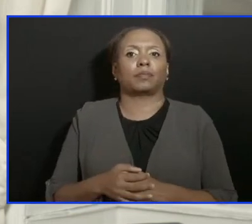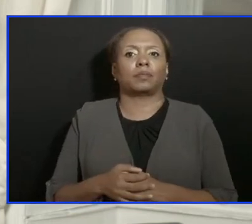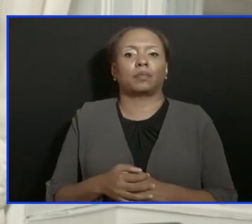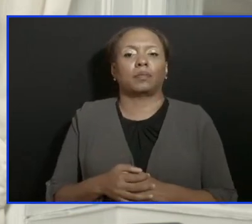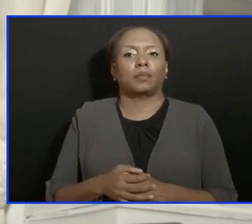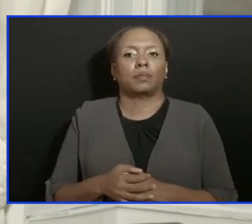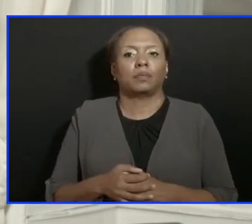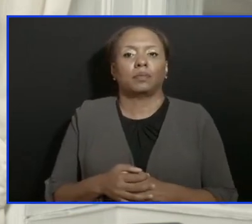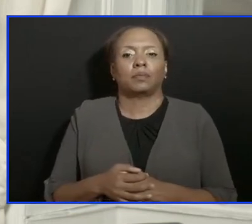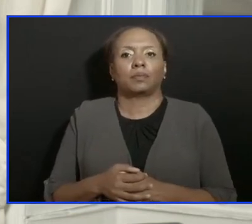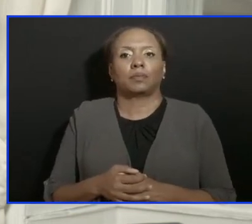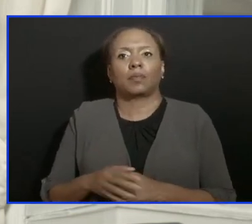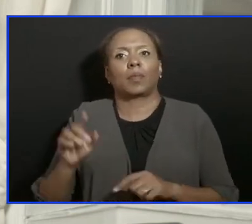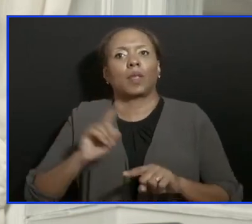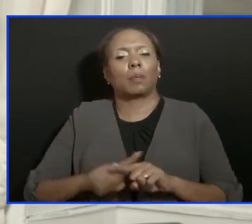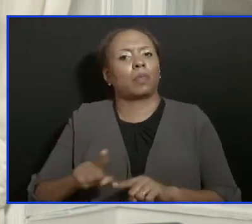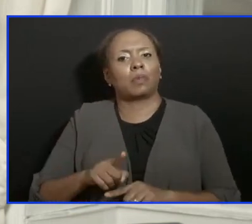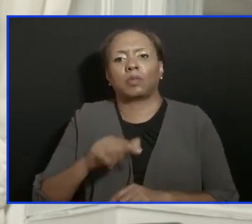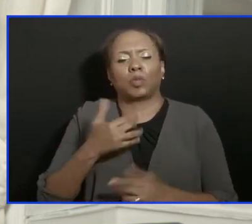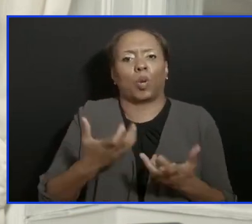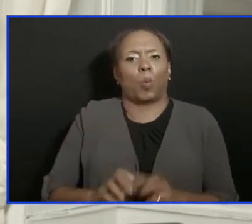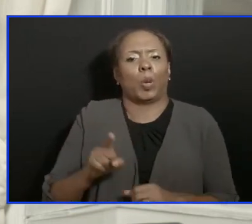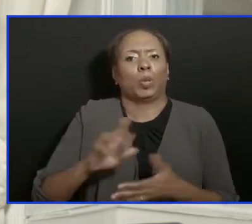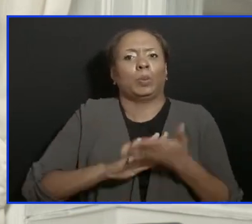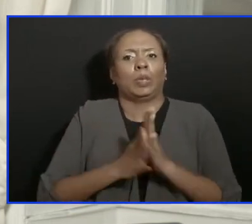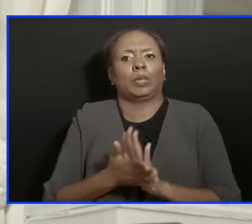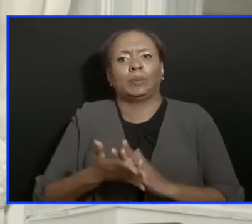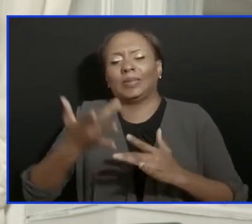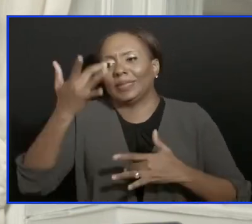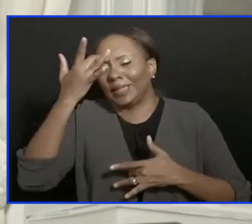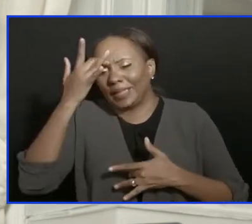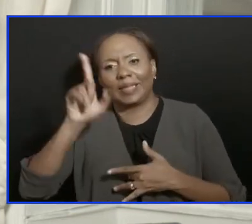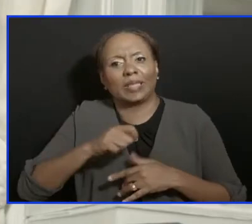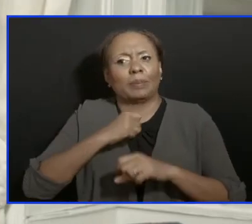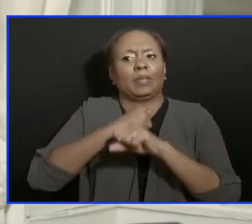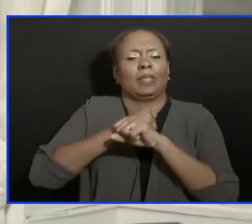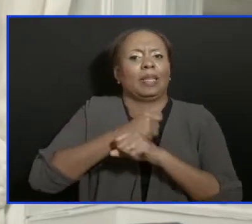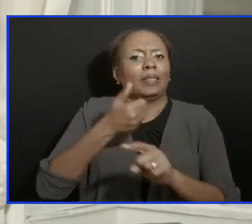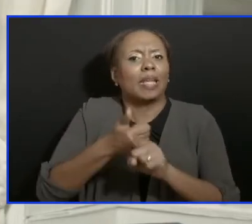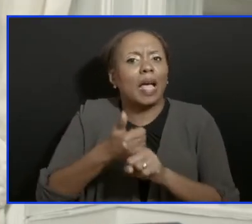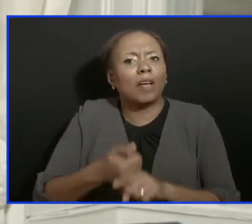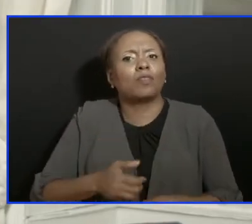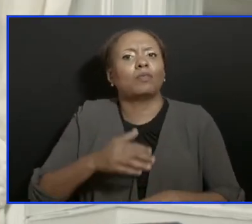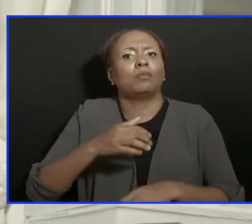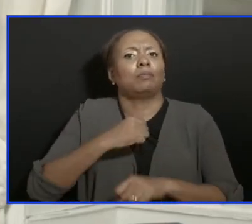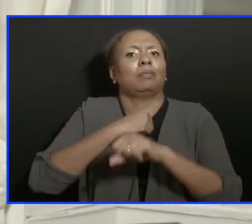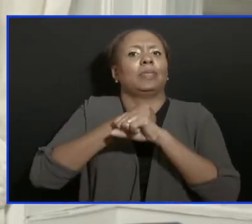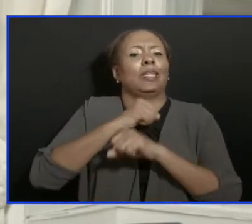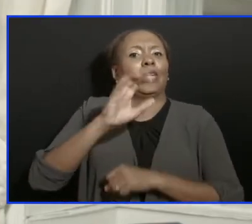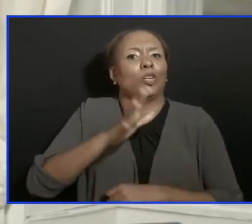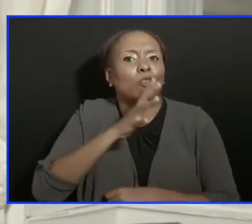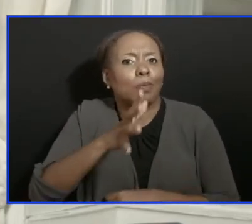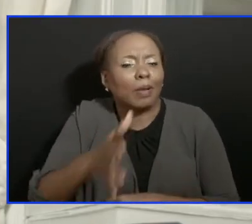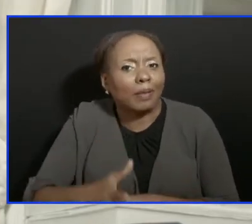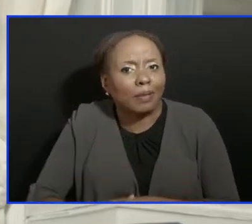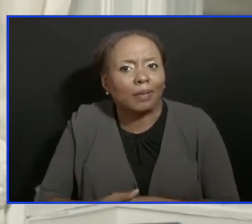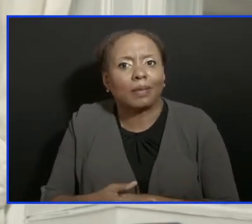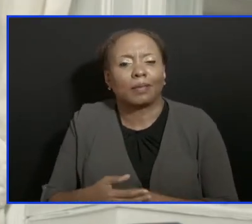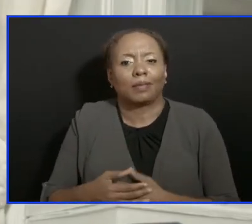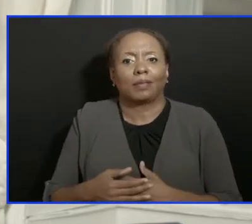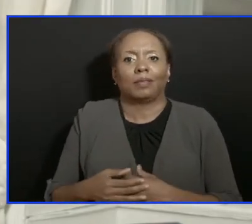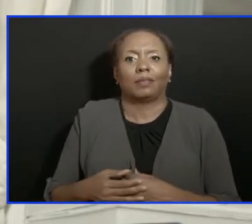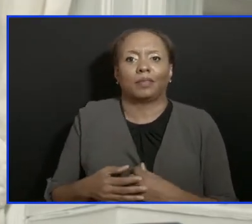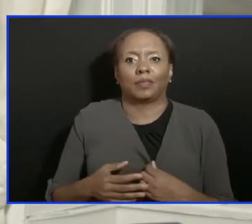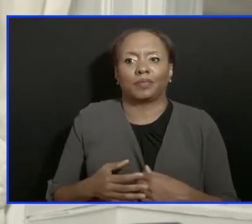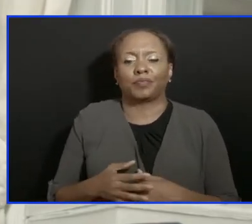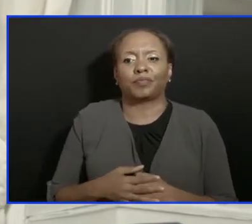position that you don't make yourself sick to come in and protect all granny in the house. Do you know how many cases? Straightforward at PM. Do you know